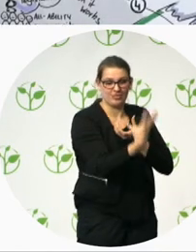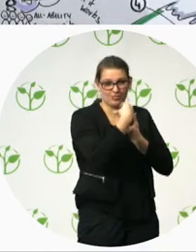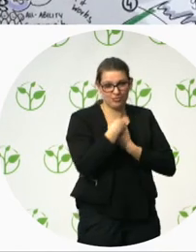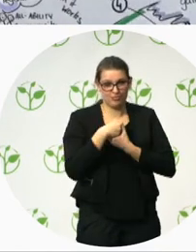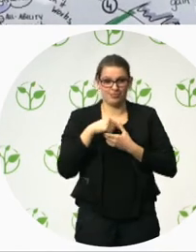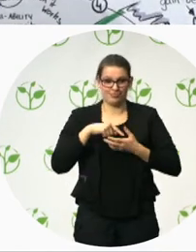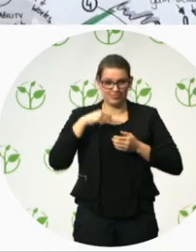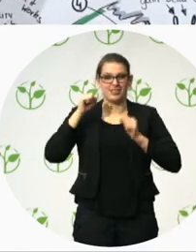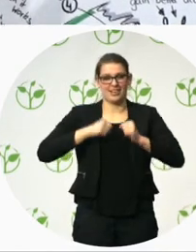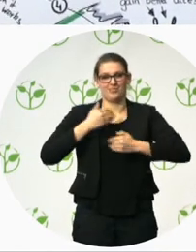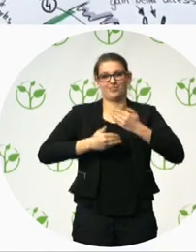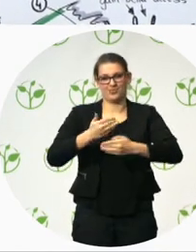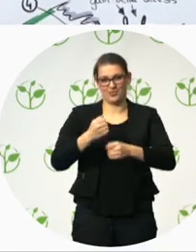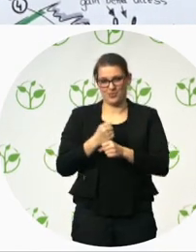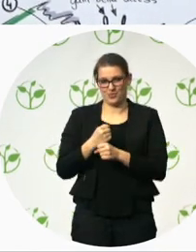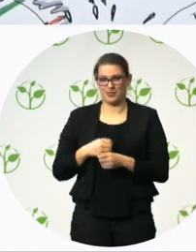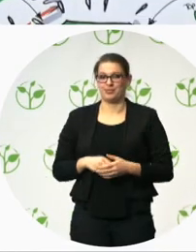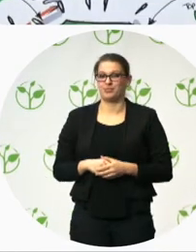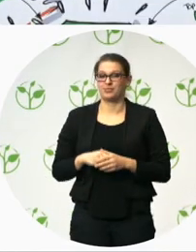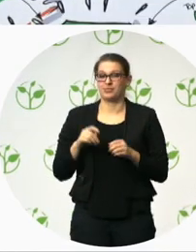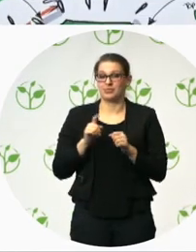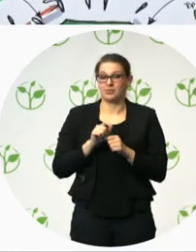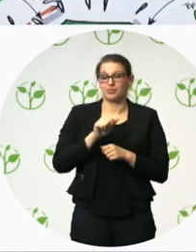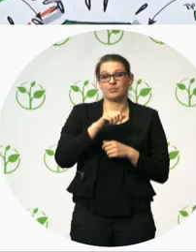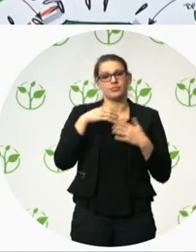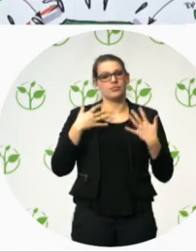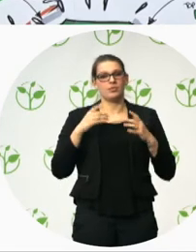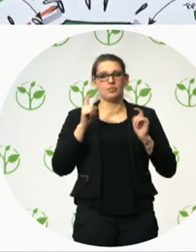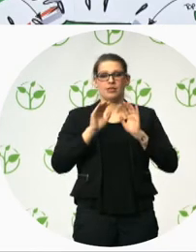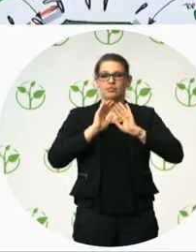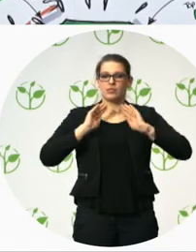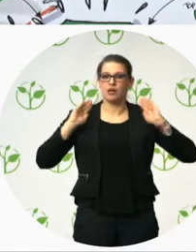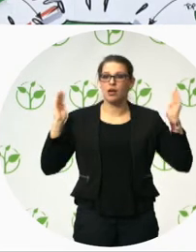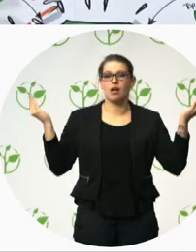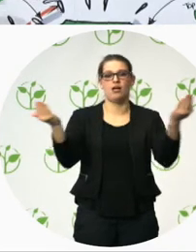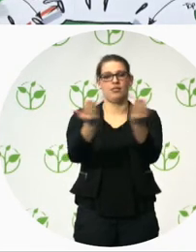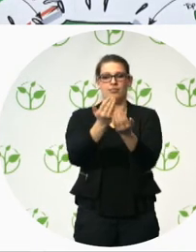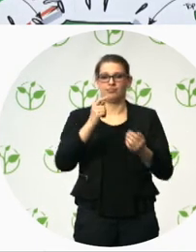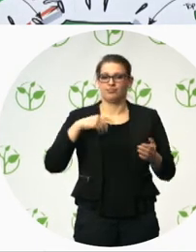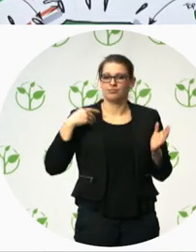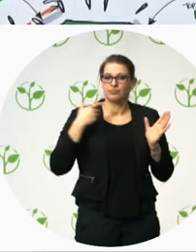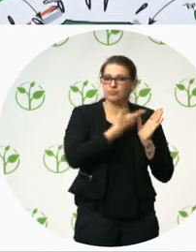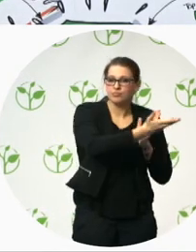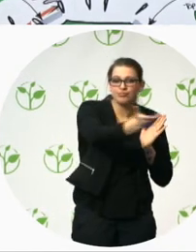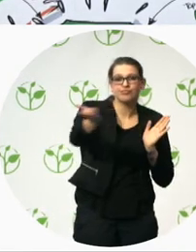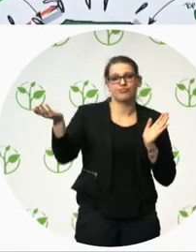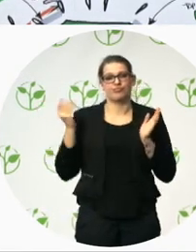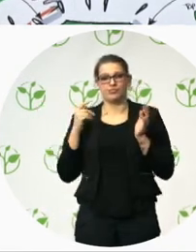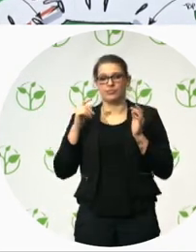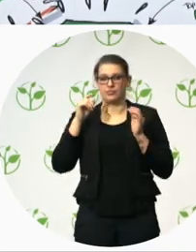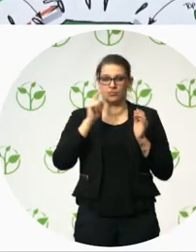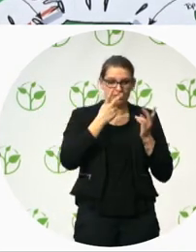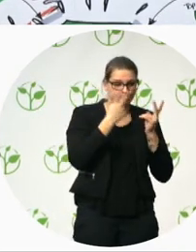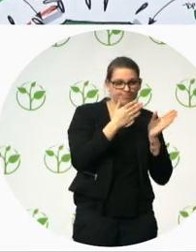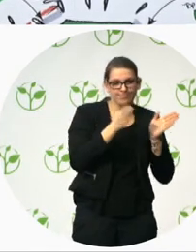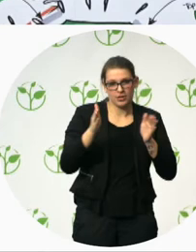a holistic approach. Having a realistic budget. making sure that the decision really is, uh, made within the municipality.